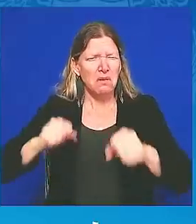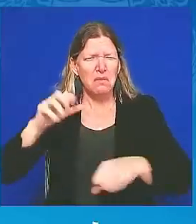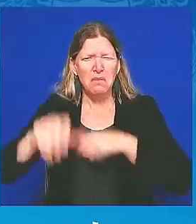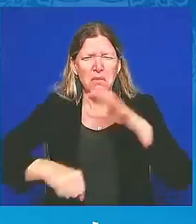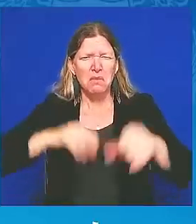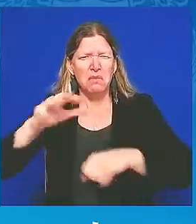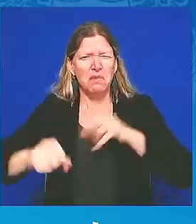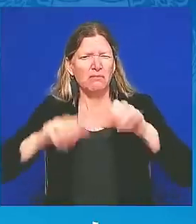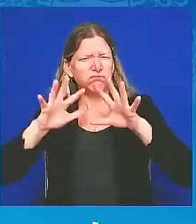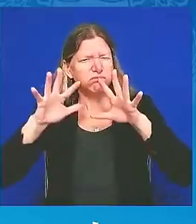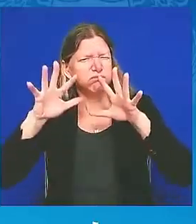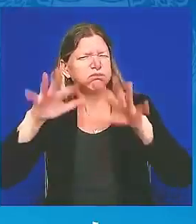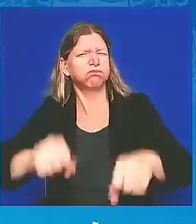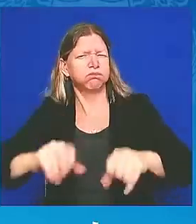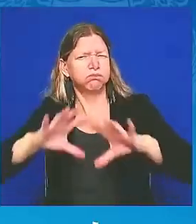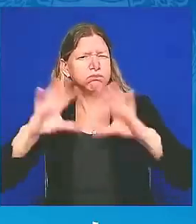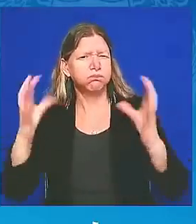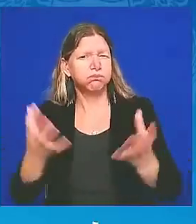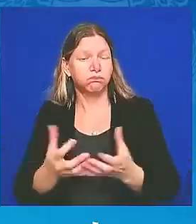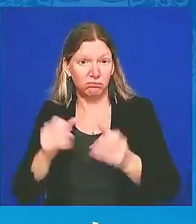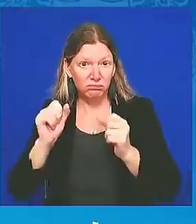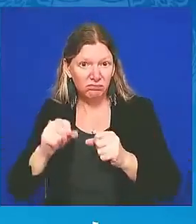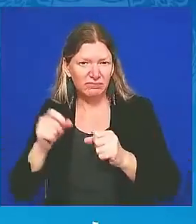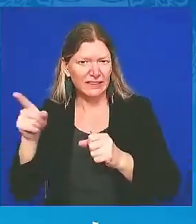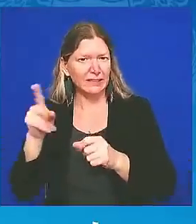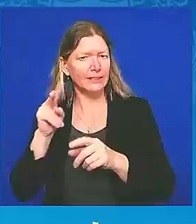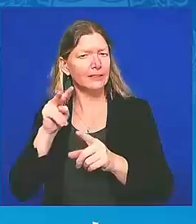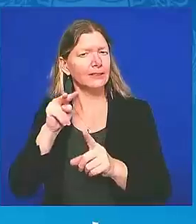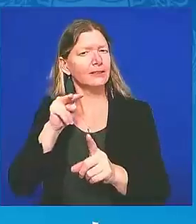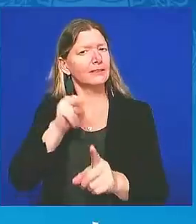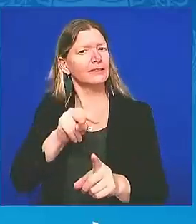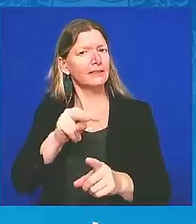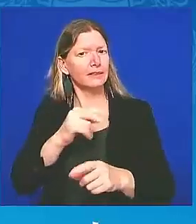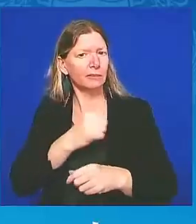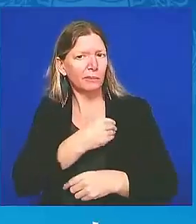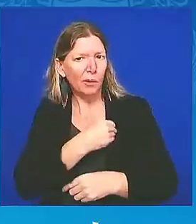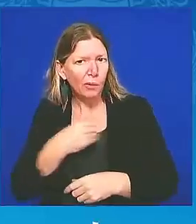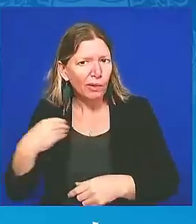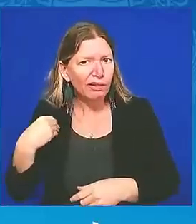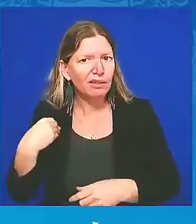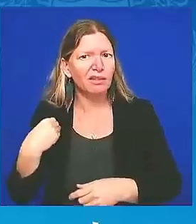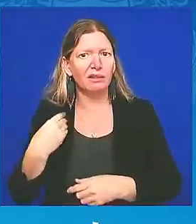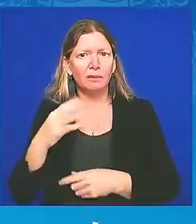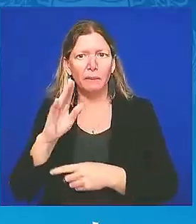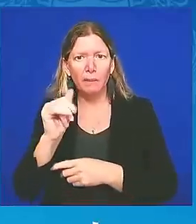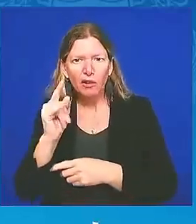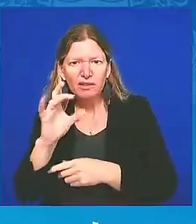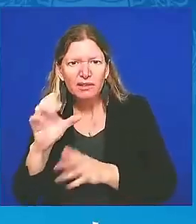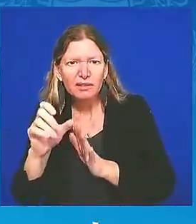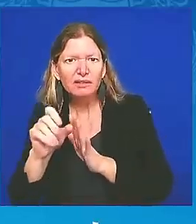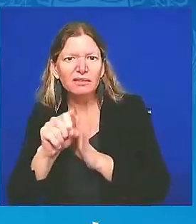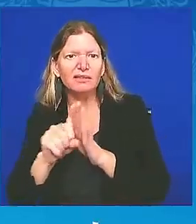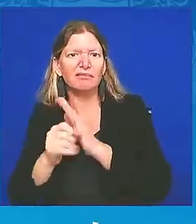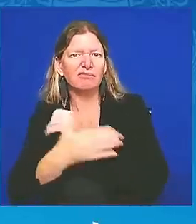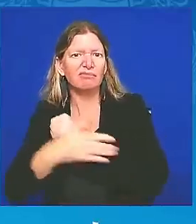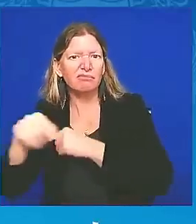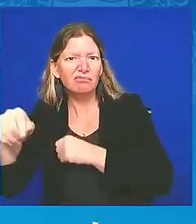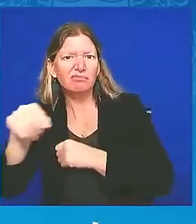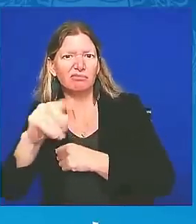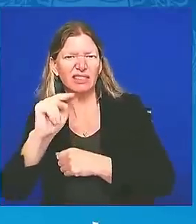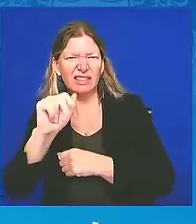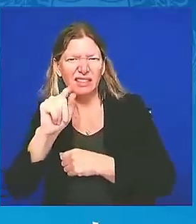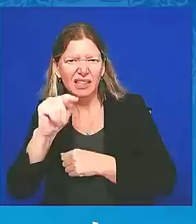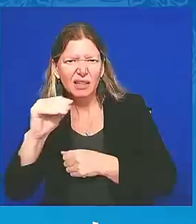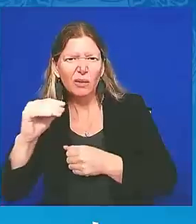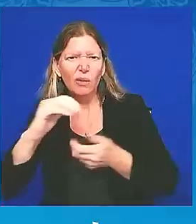the Baltic states, and other NATO allies. We also know that other would-be aggressors